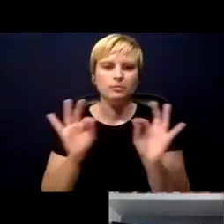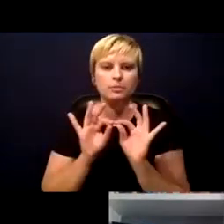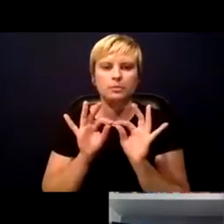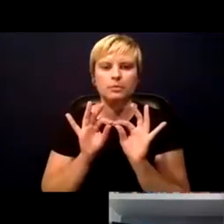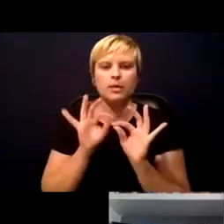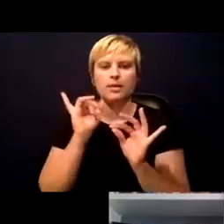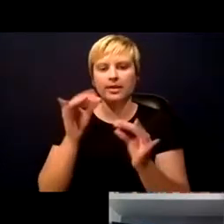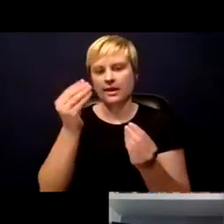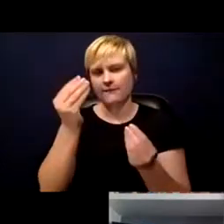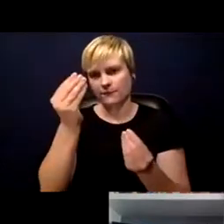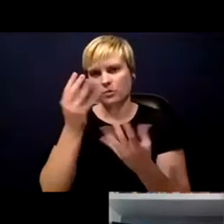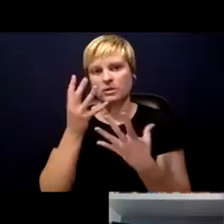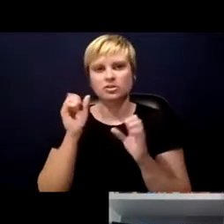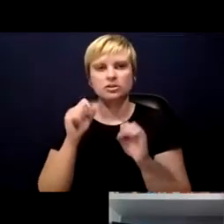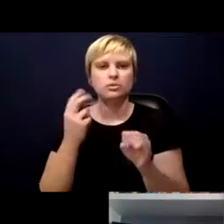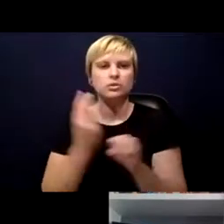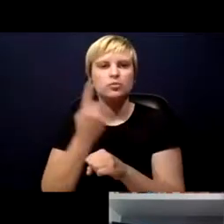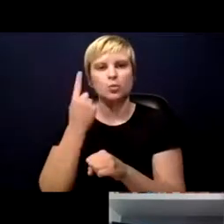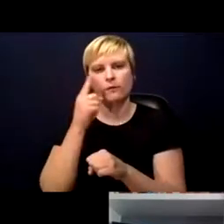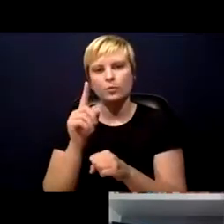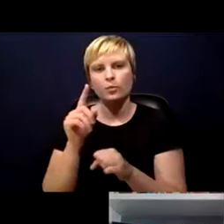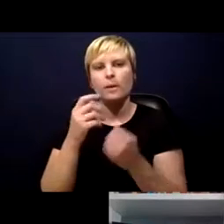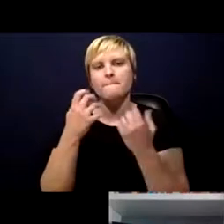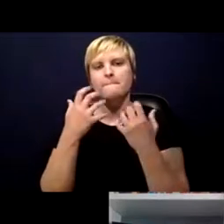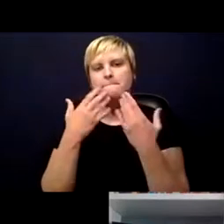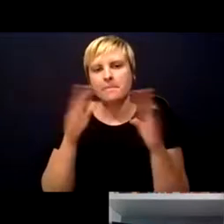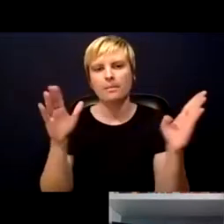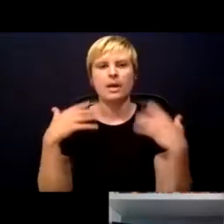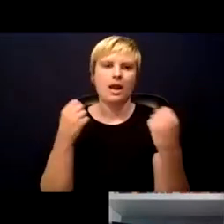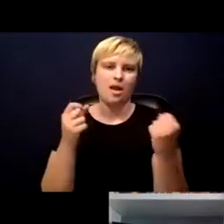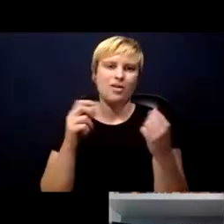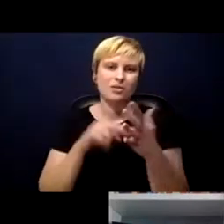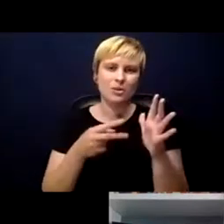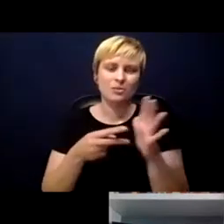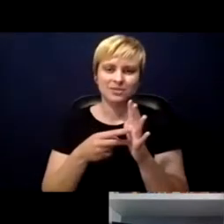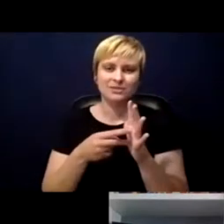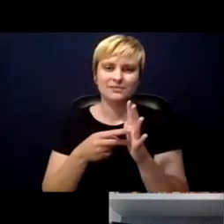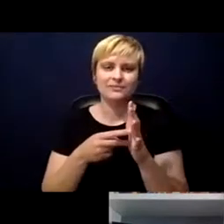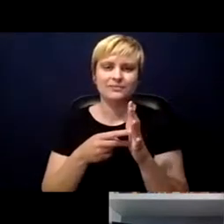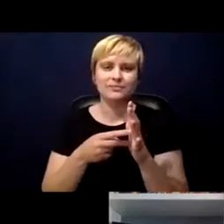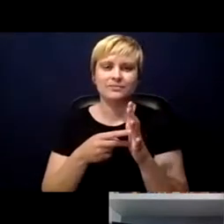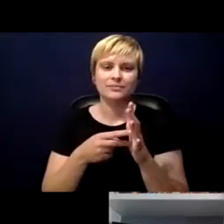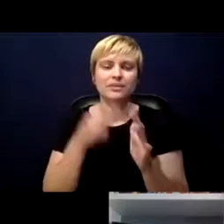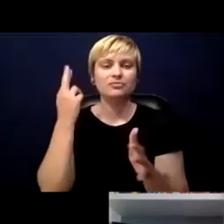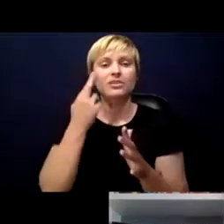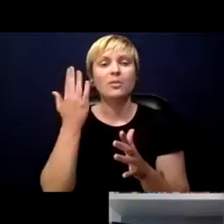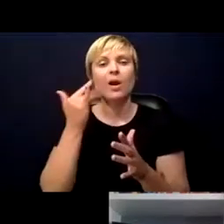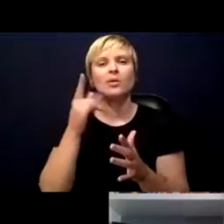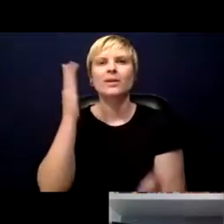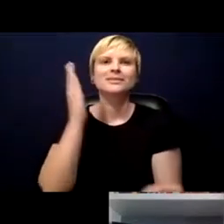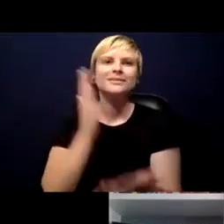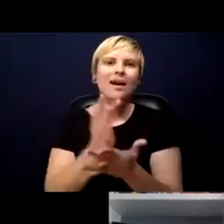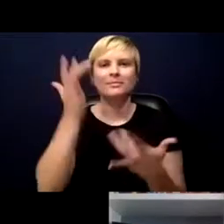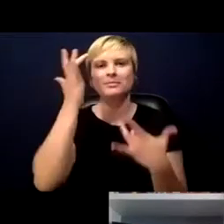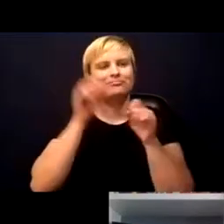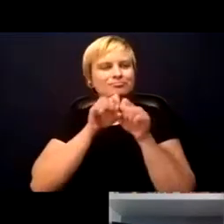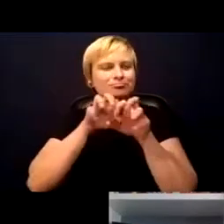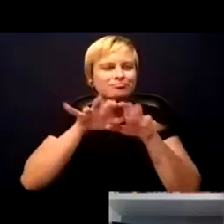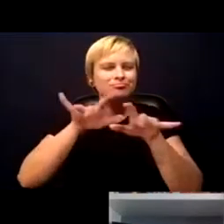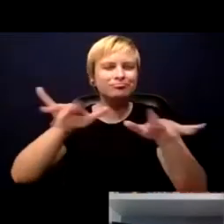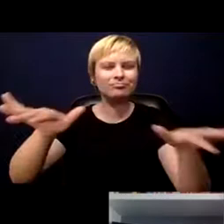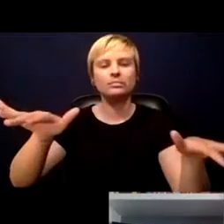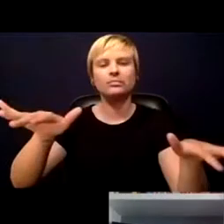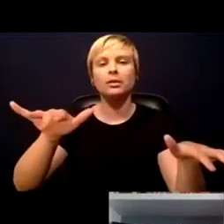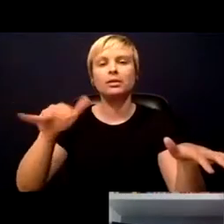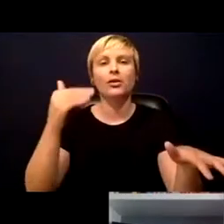can be used for public health purposes. And the reason is, you want to stop the outbreak. And to stop the outbreak is to know where the